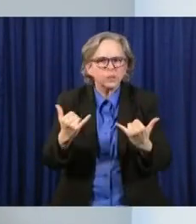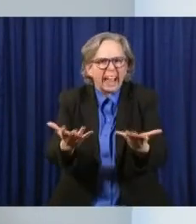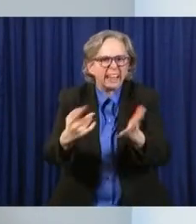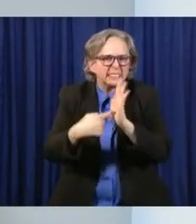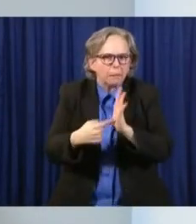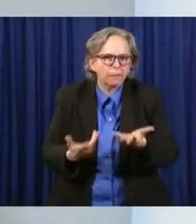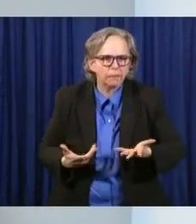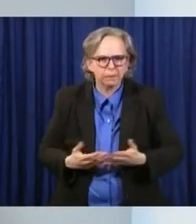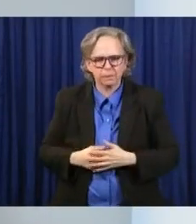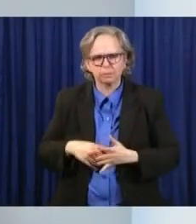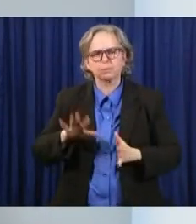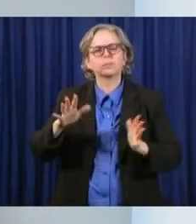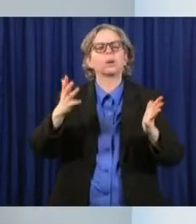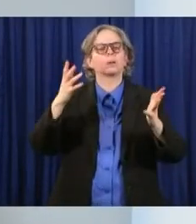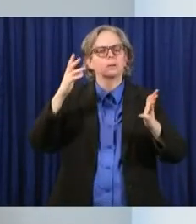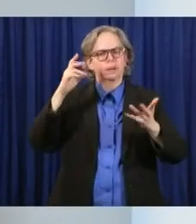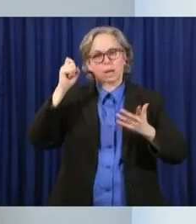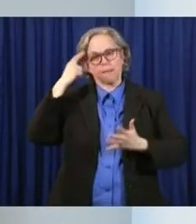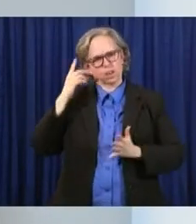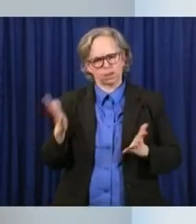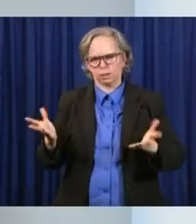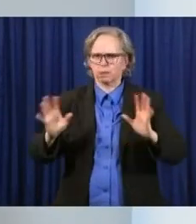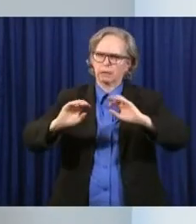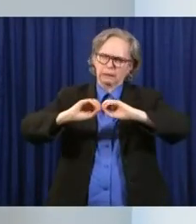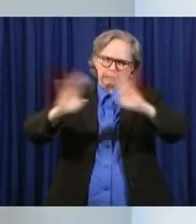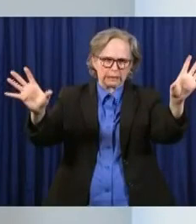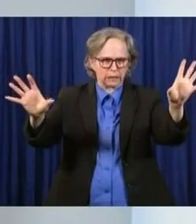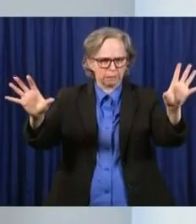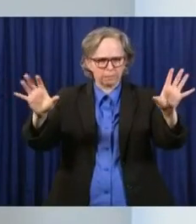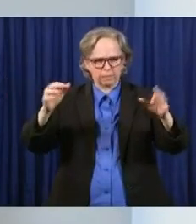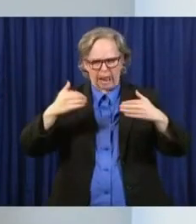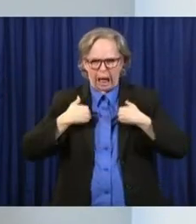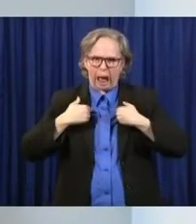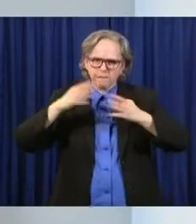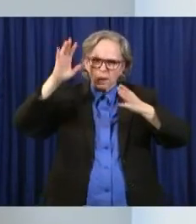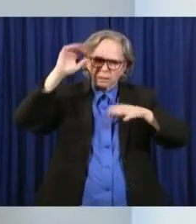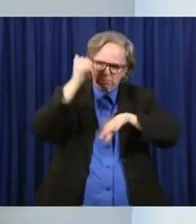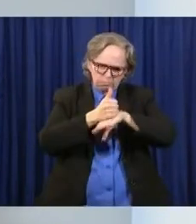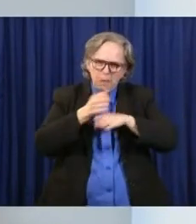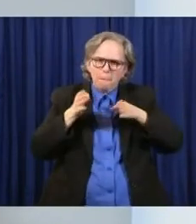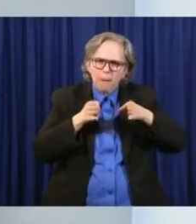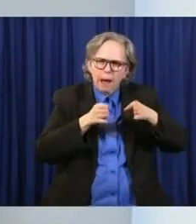we have a pathway that we want to do to take the state through this together,